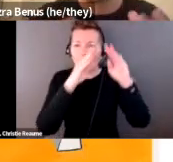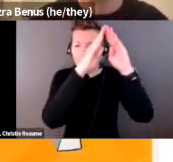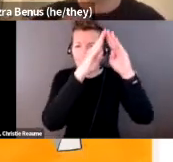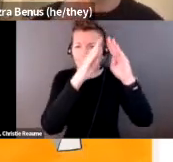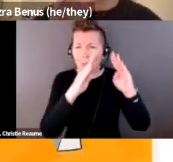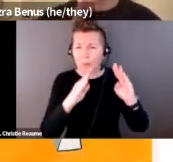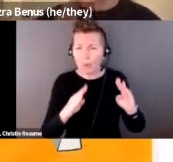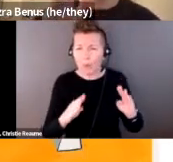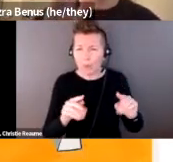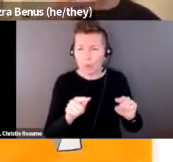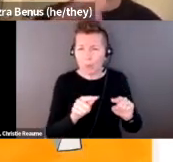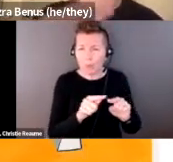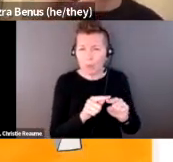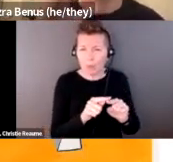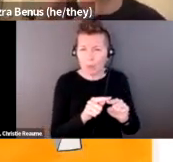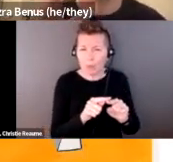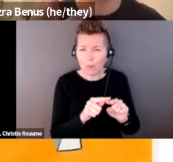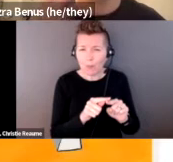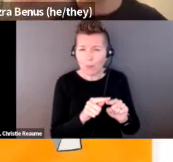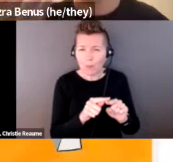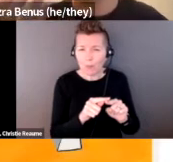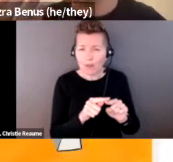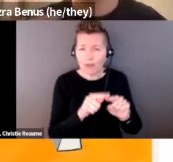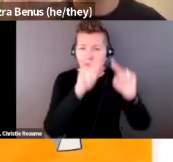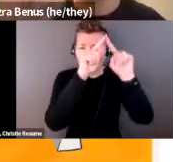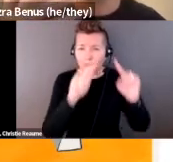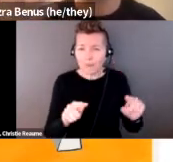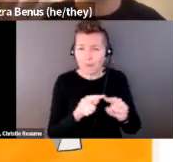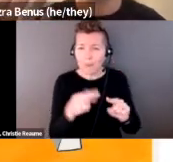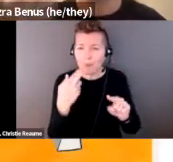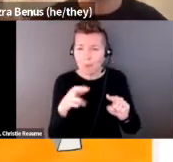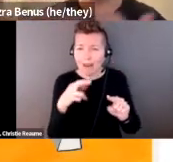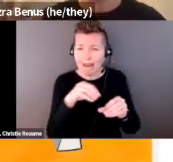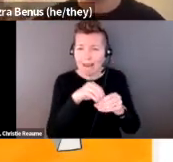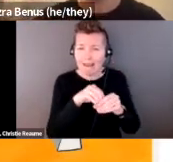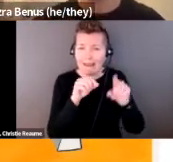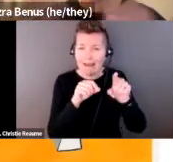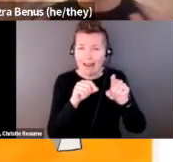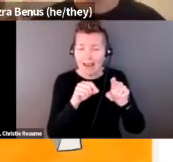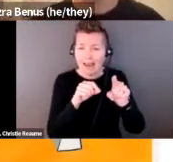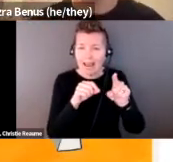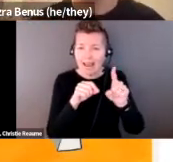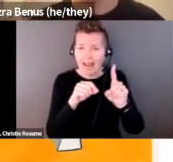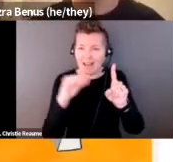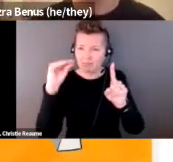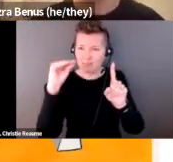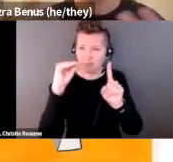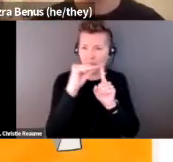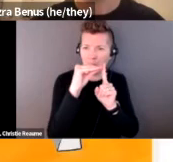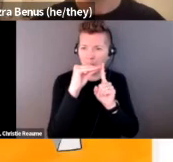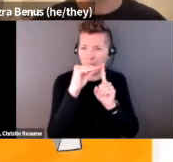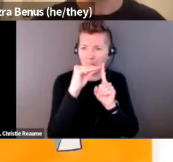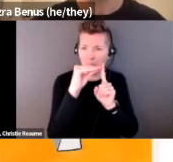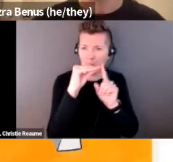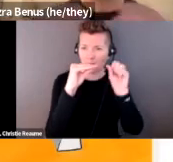shape that is sort of bisecting or intersecting with what looks like perhaps a nose. And of course, you know, this was all